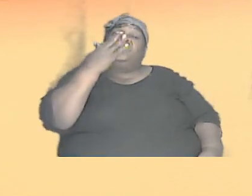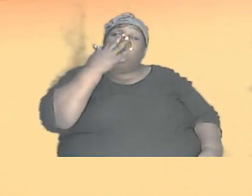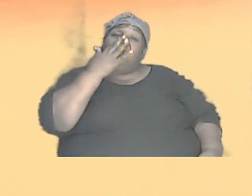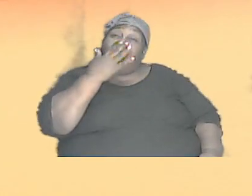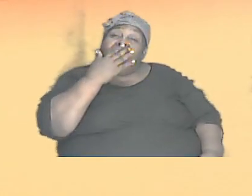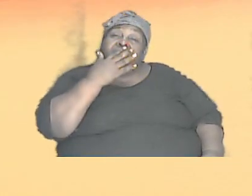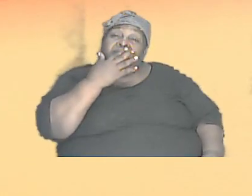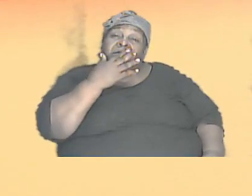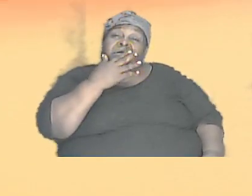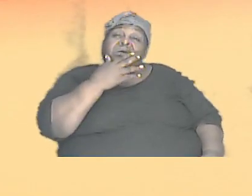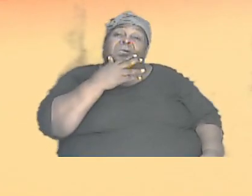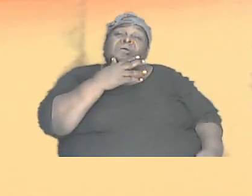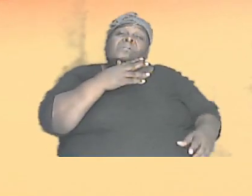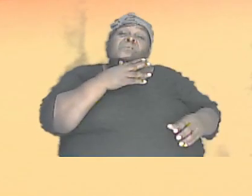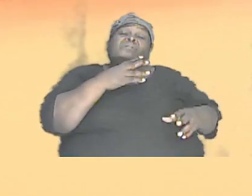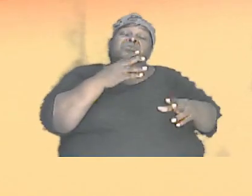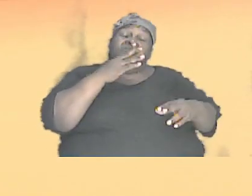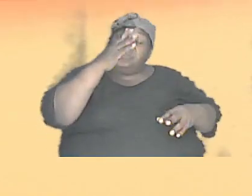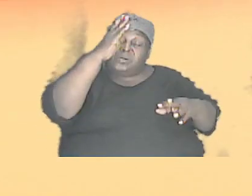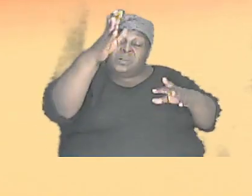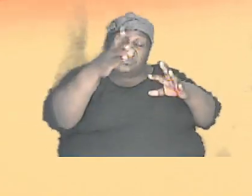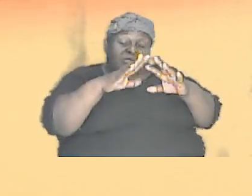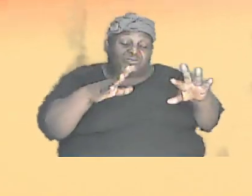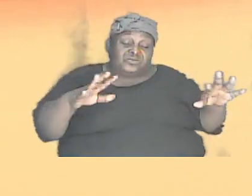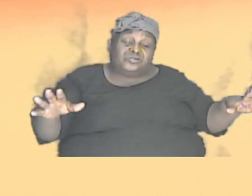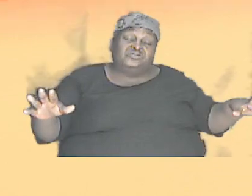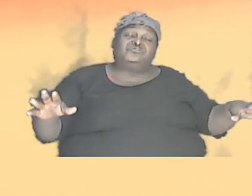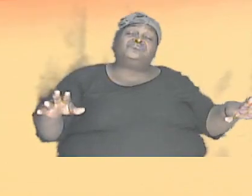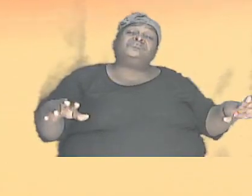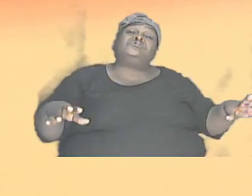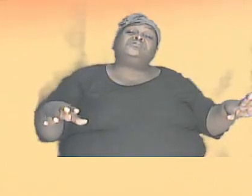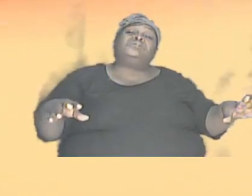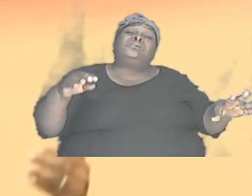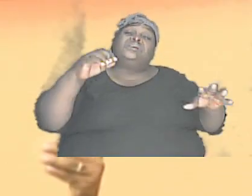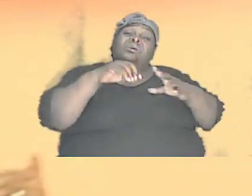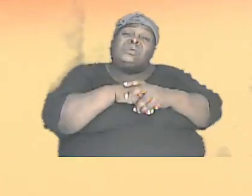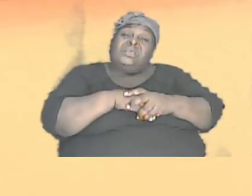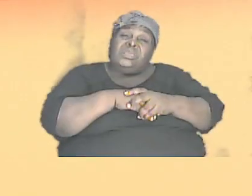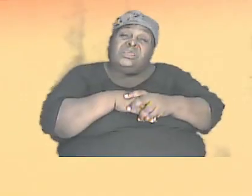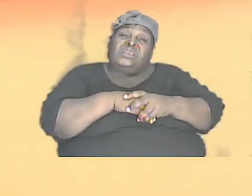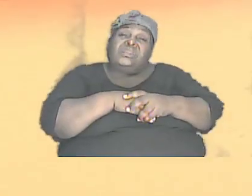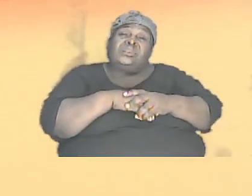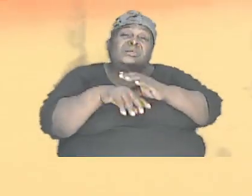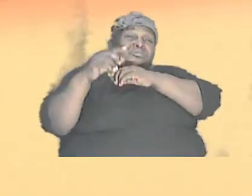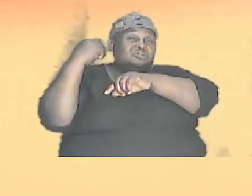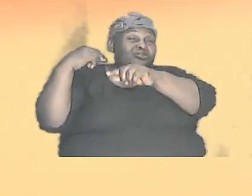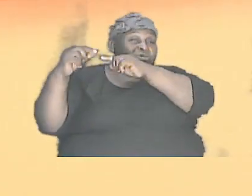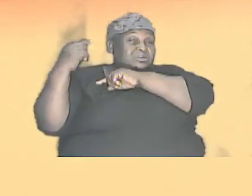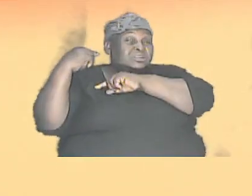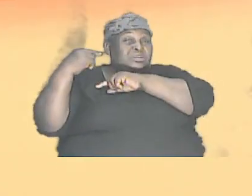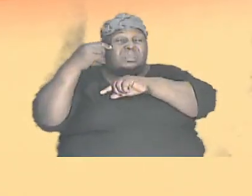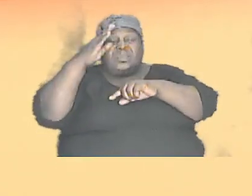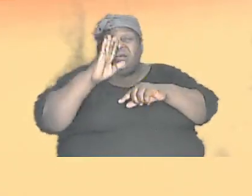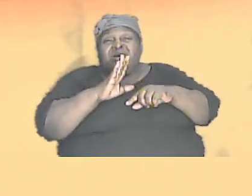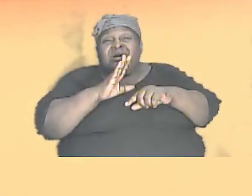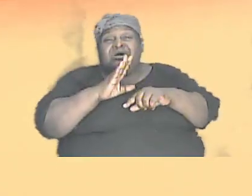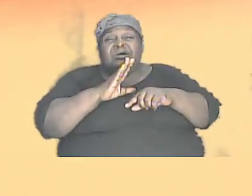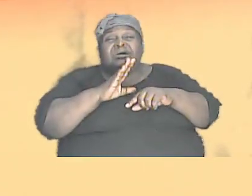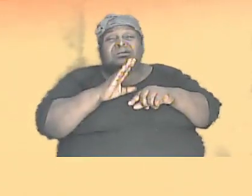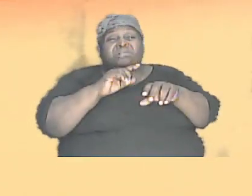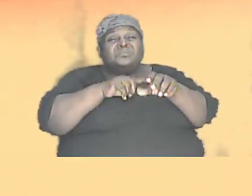grandchildren can be of a different because in the gene pool which God at the beginning placed